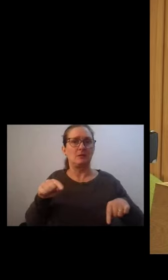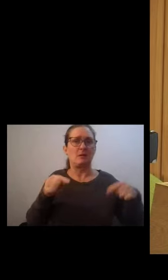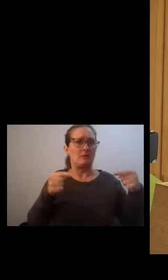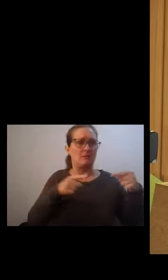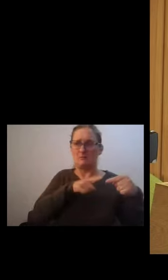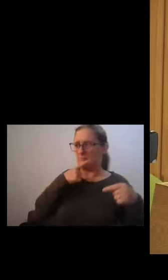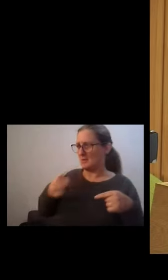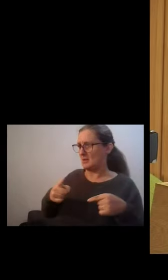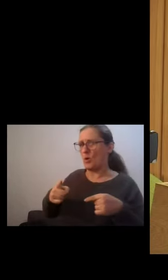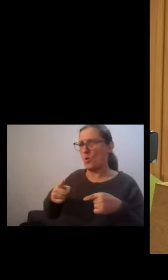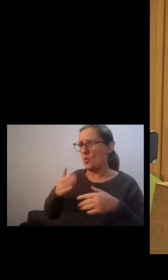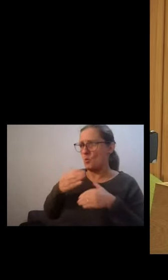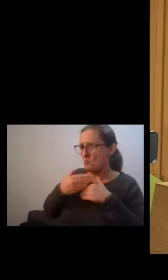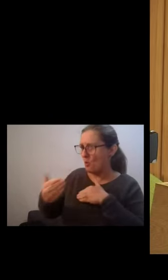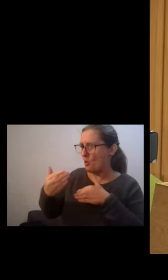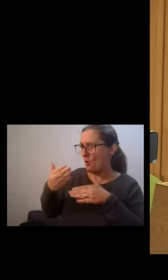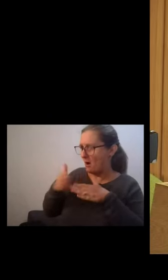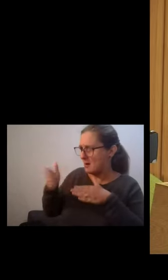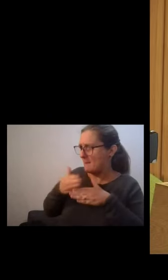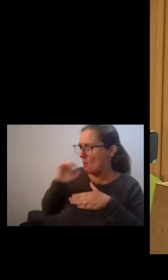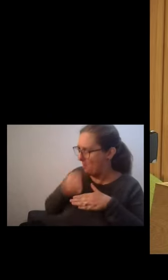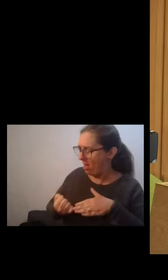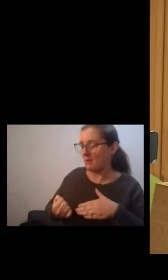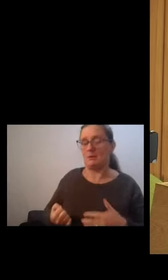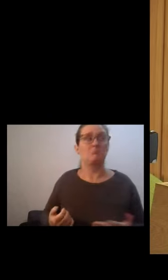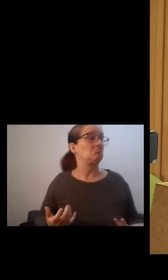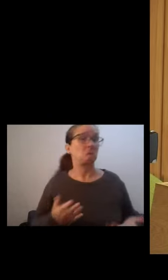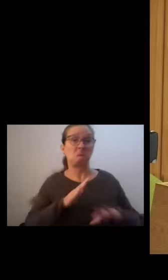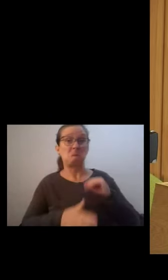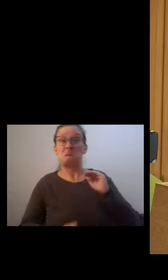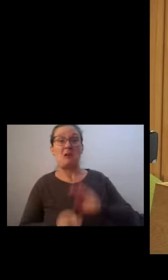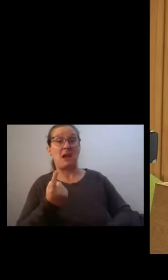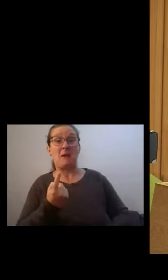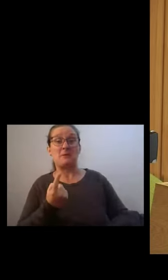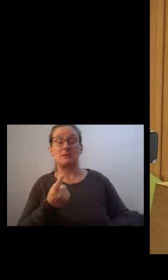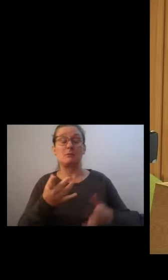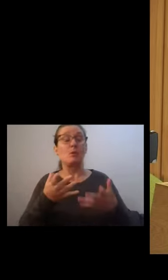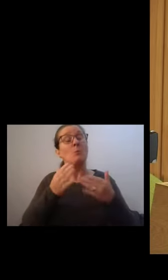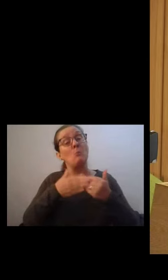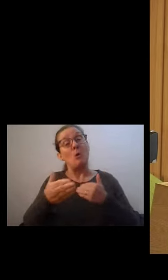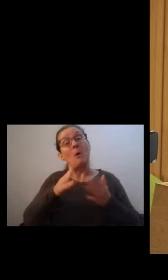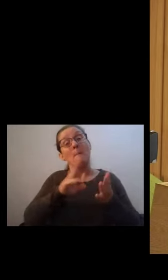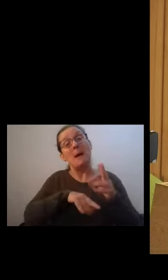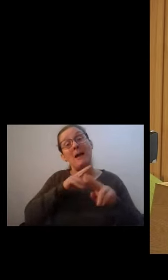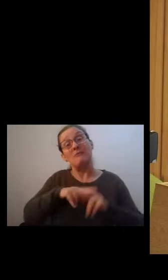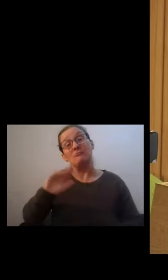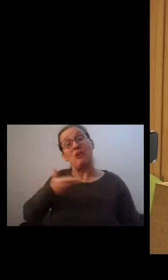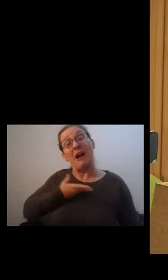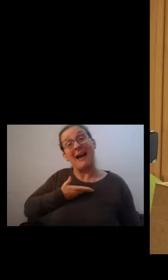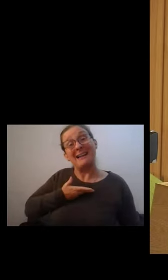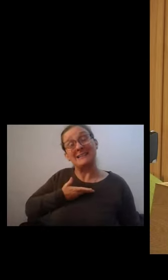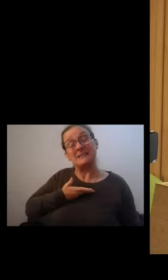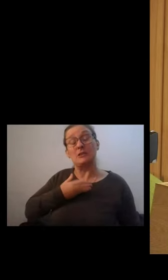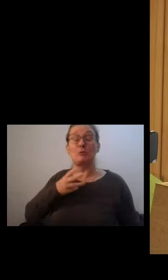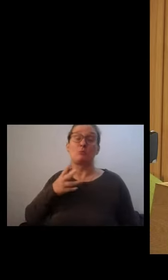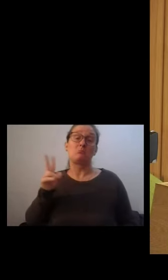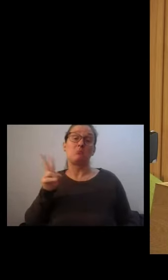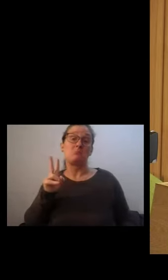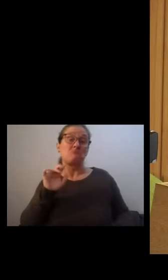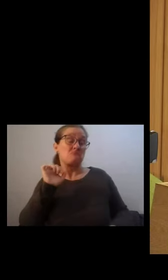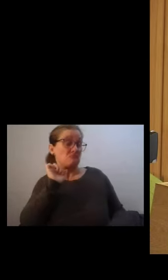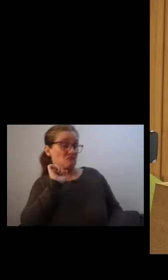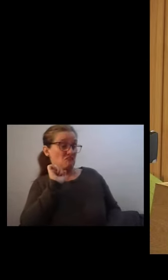but it didn't. We expanded parental rights. We introduced a right to request flexible